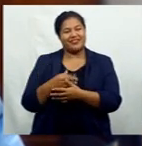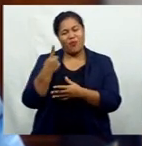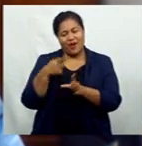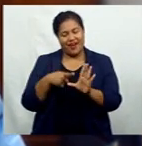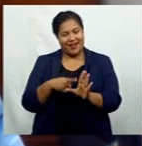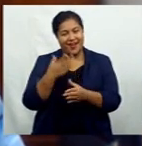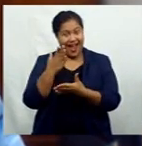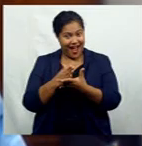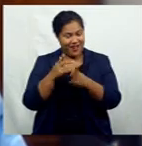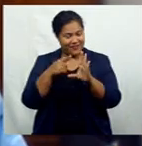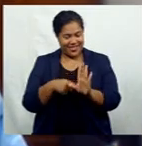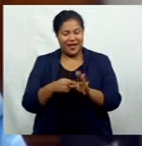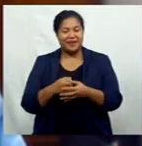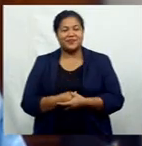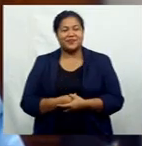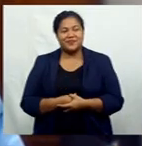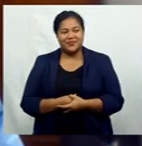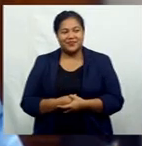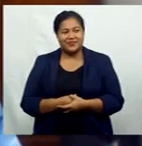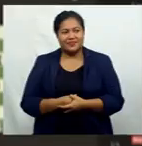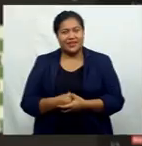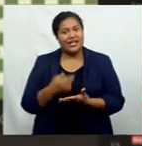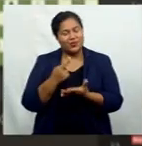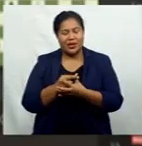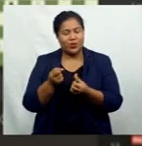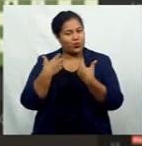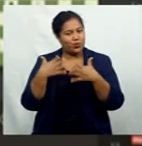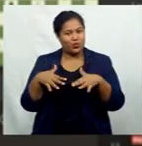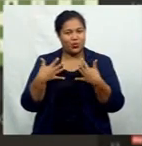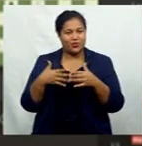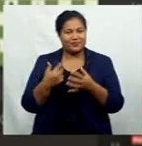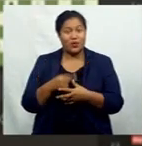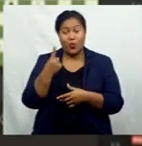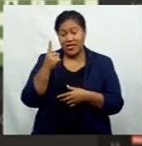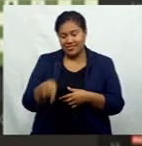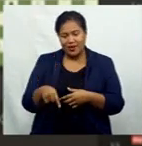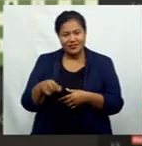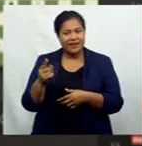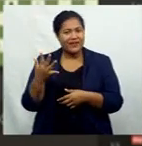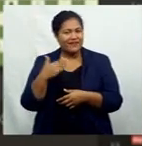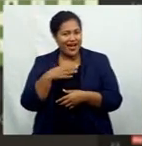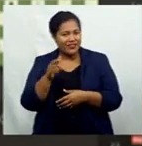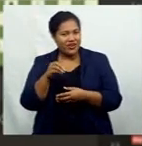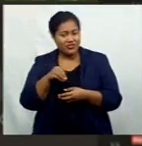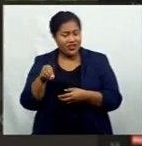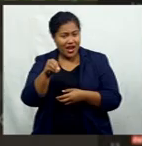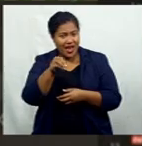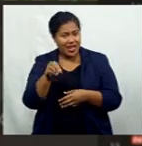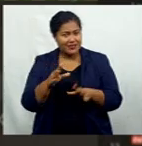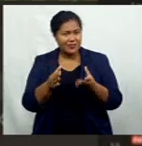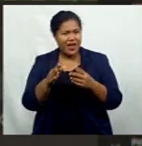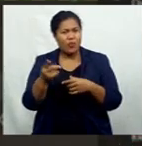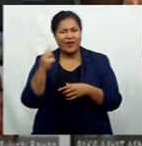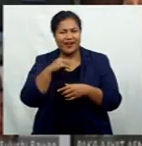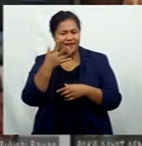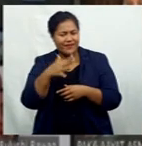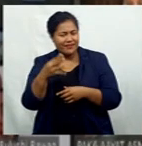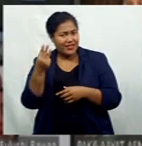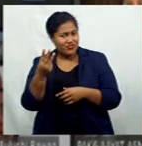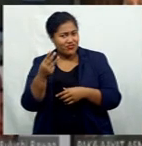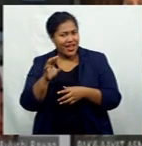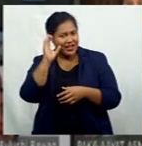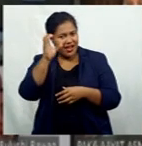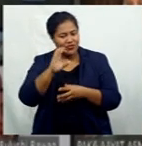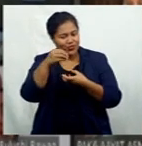It's really mind-blowing. 1,500 chess players from 153 countries are taking